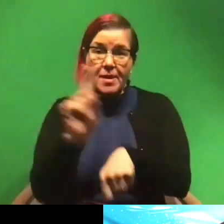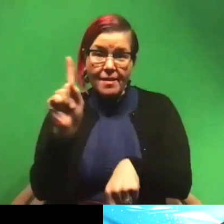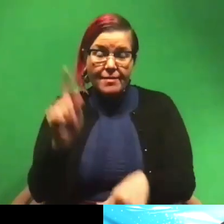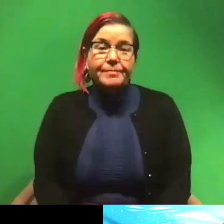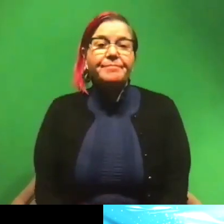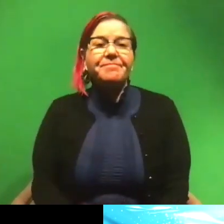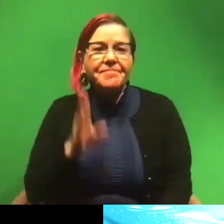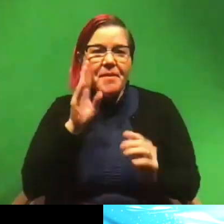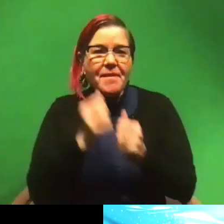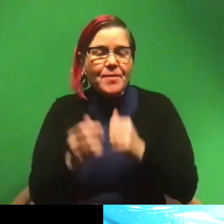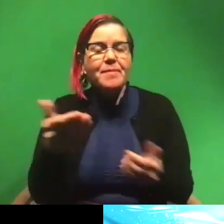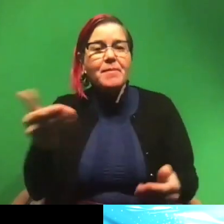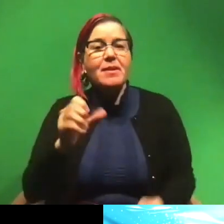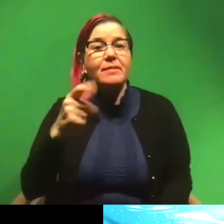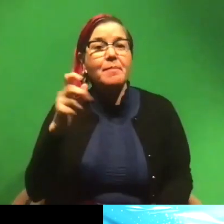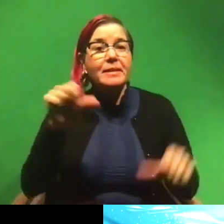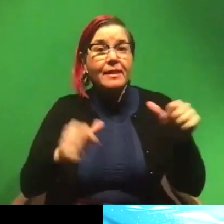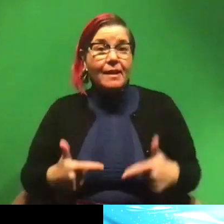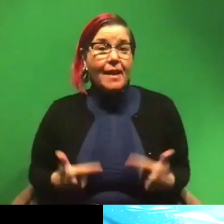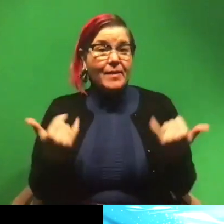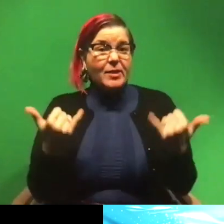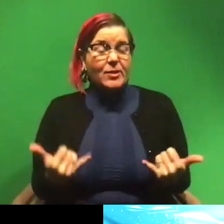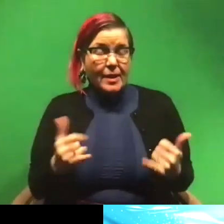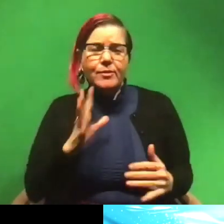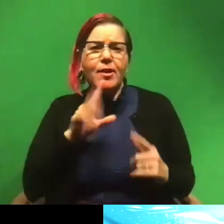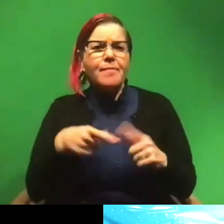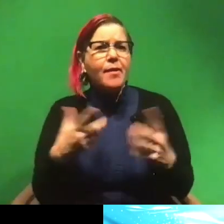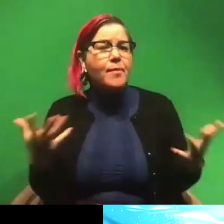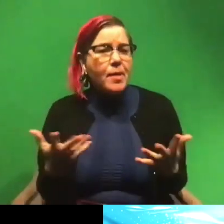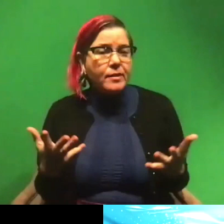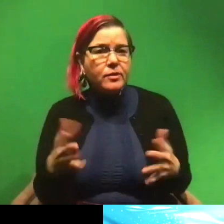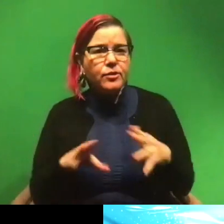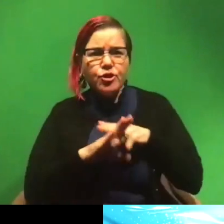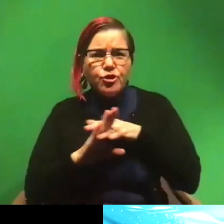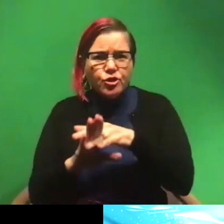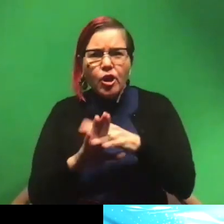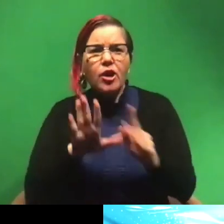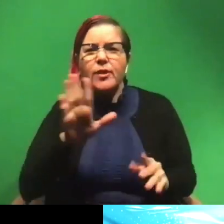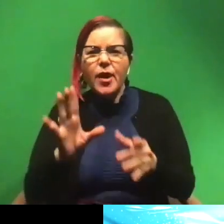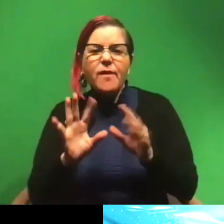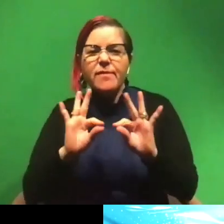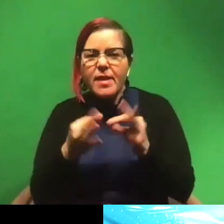Hey everybody, welcome to Skype a Scientist Live. Today we're talking all about sharks and their relatives.